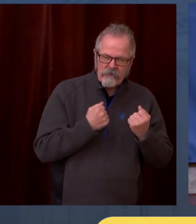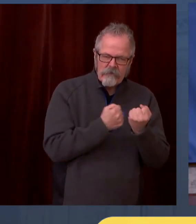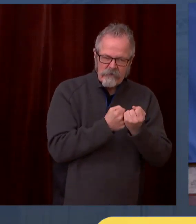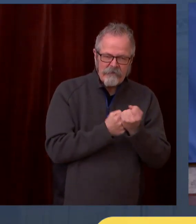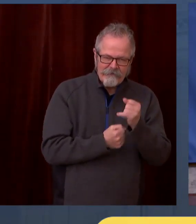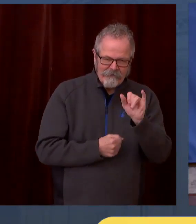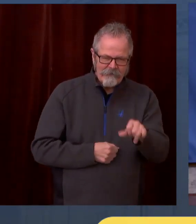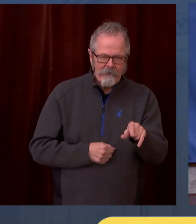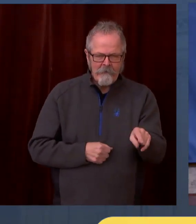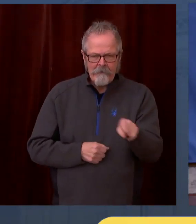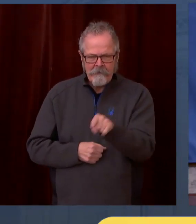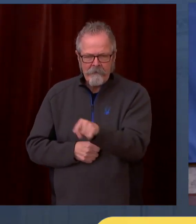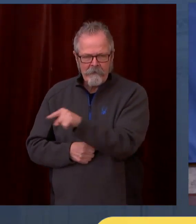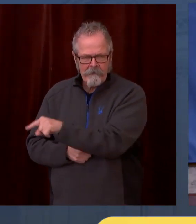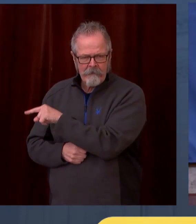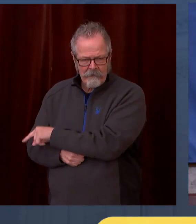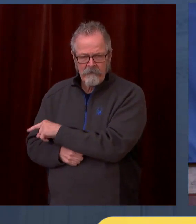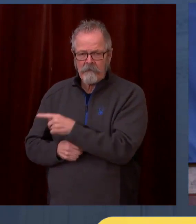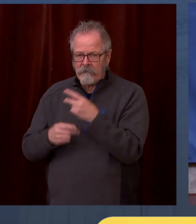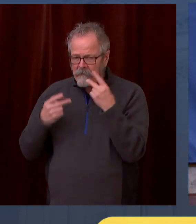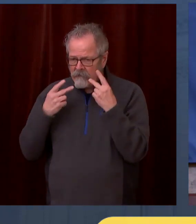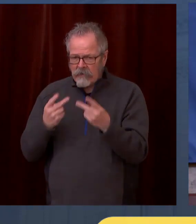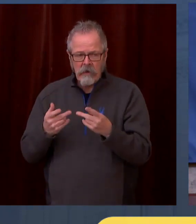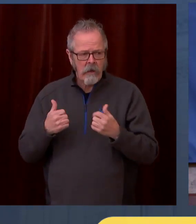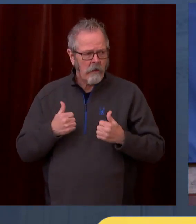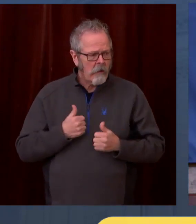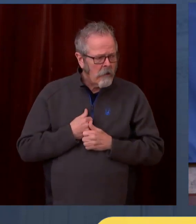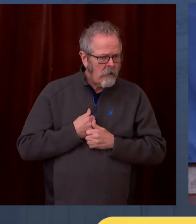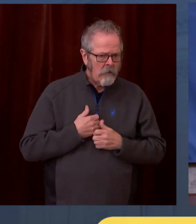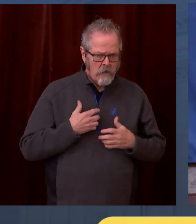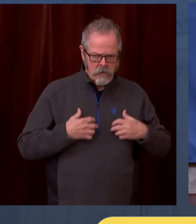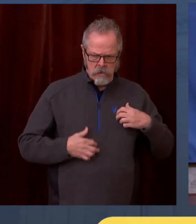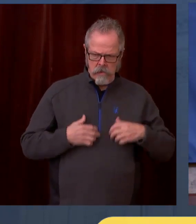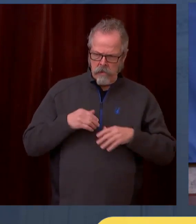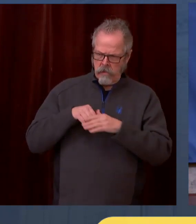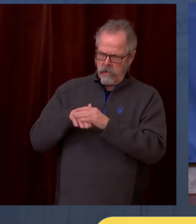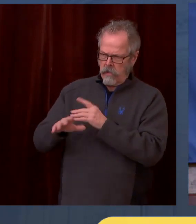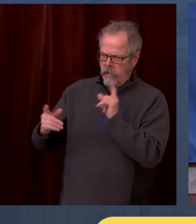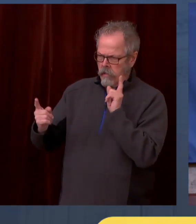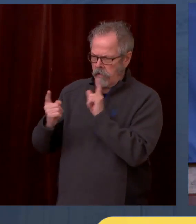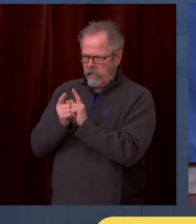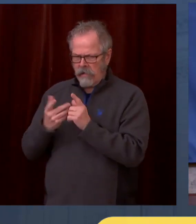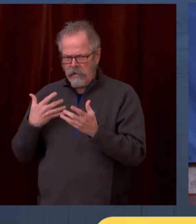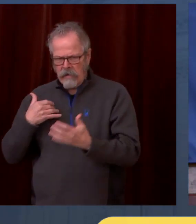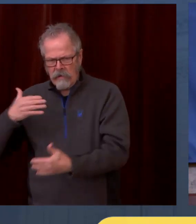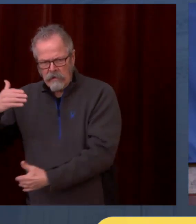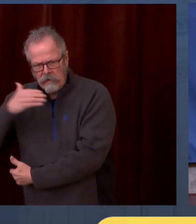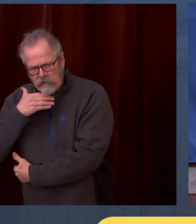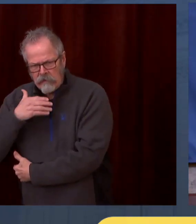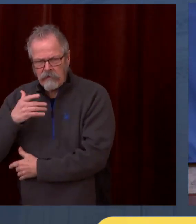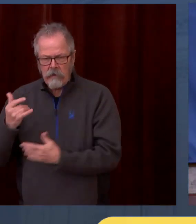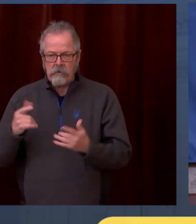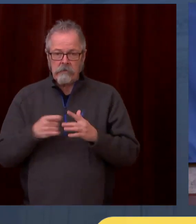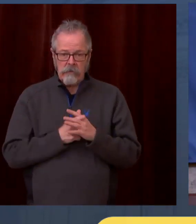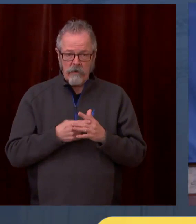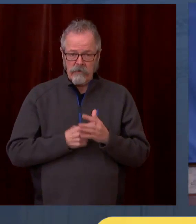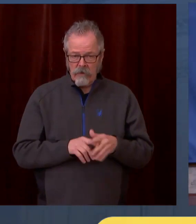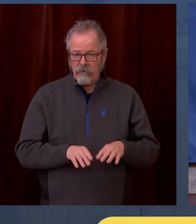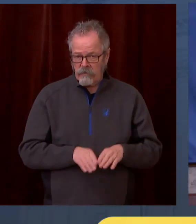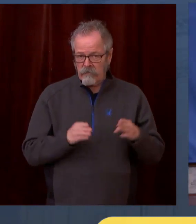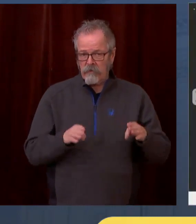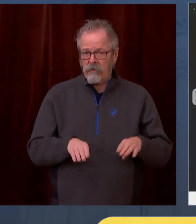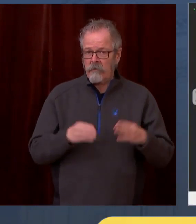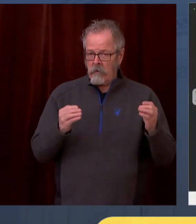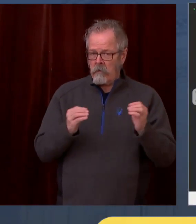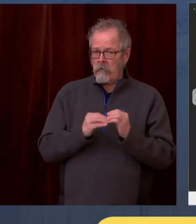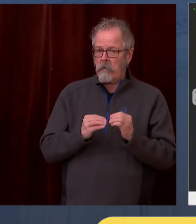But because of our progress, we are now in a position to allow more visitations in more situations. So I'm announcing today